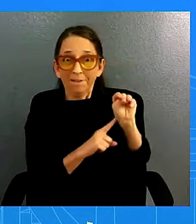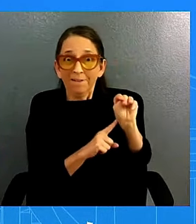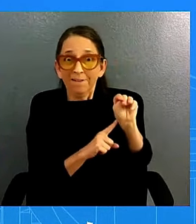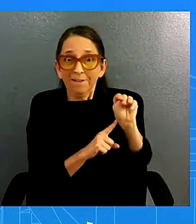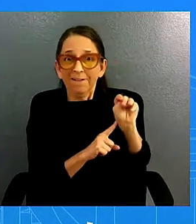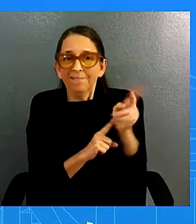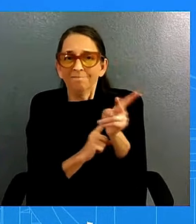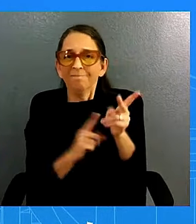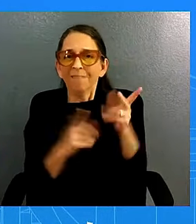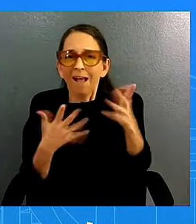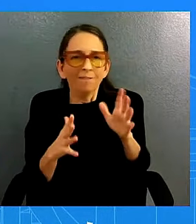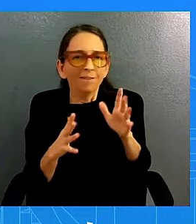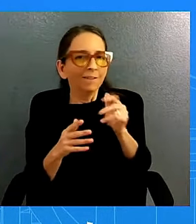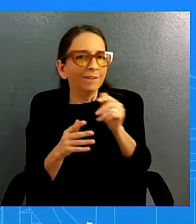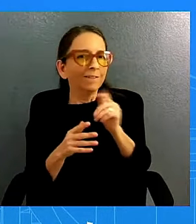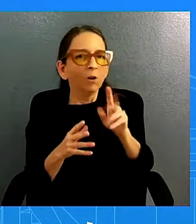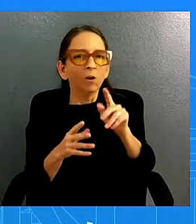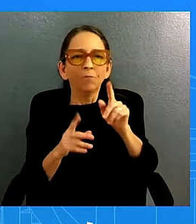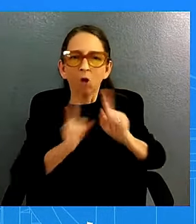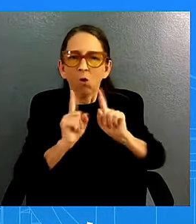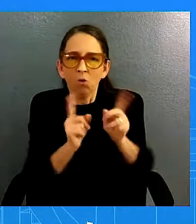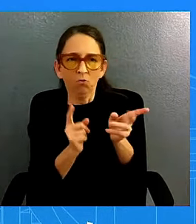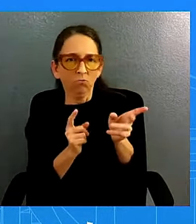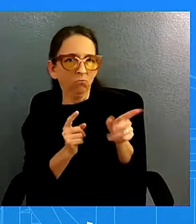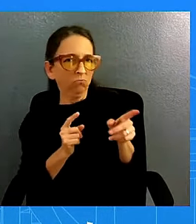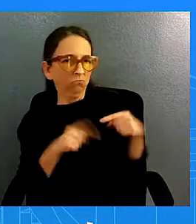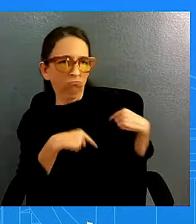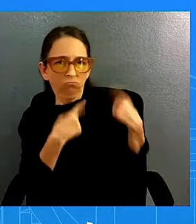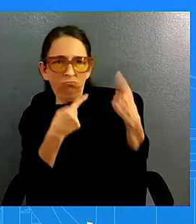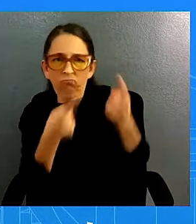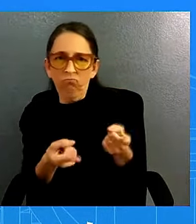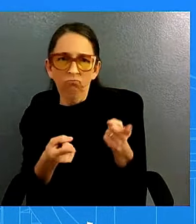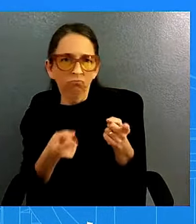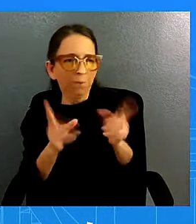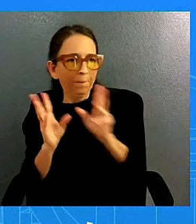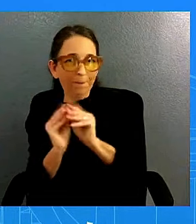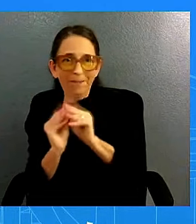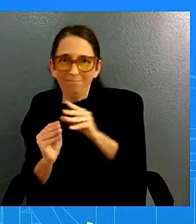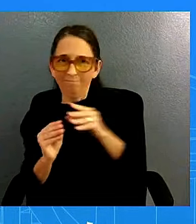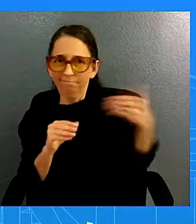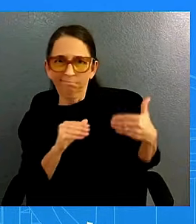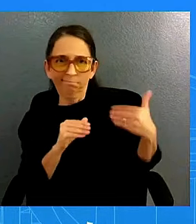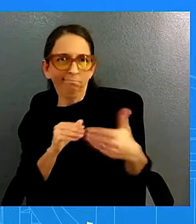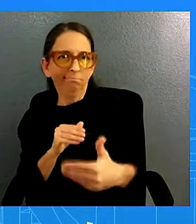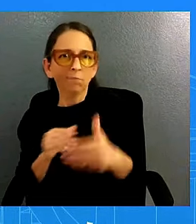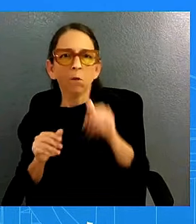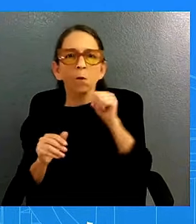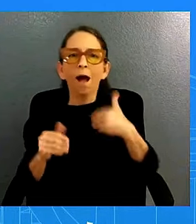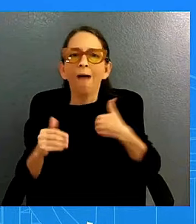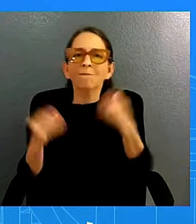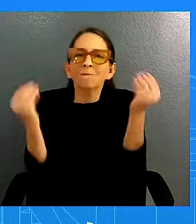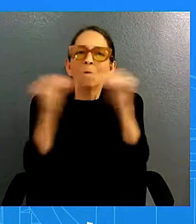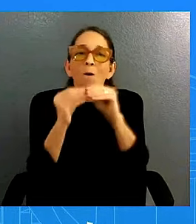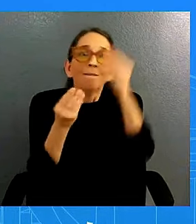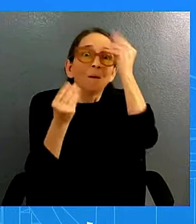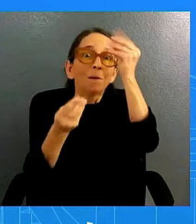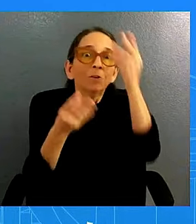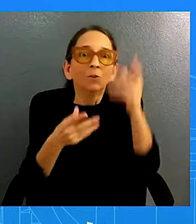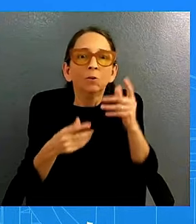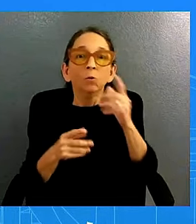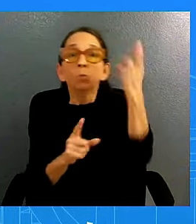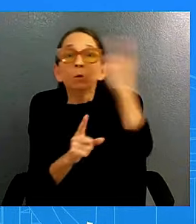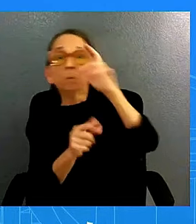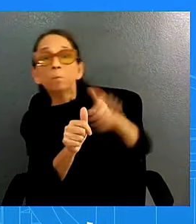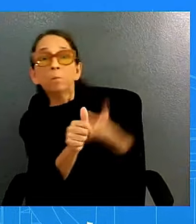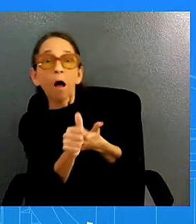now uh they've met a couple of times i just don't have anything to share beyond uh reasoning as to why they're going to meet if they're going to meet i'm just not don't have